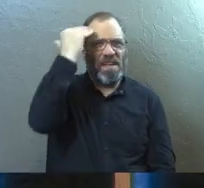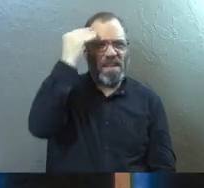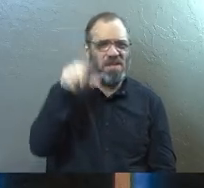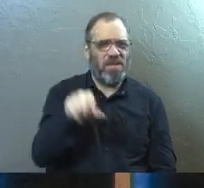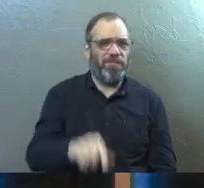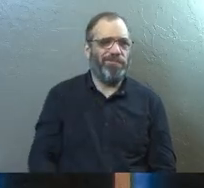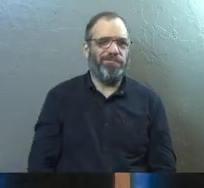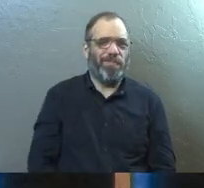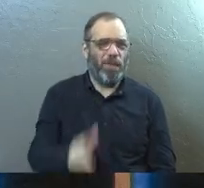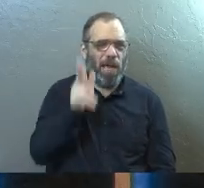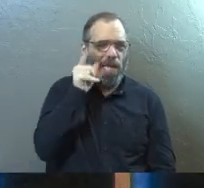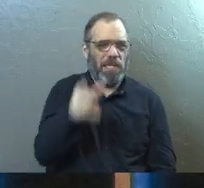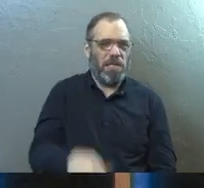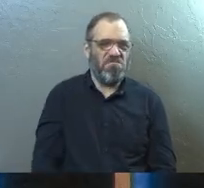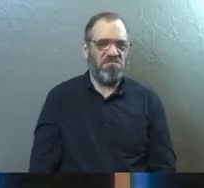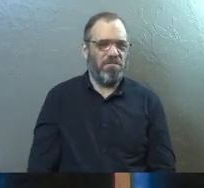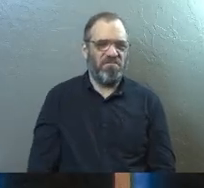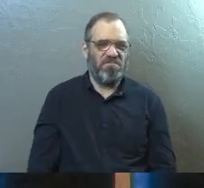know you.